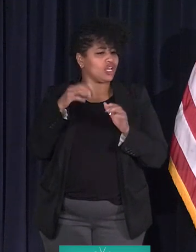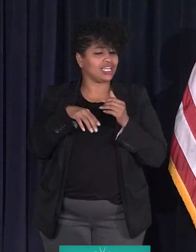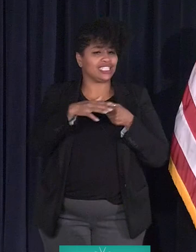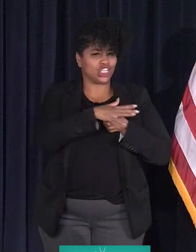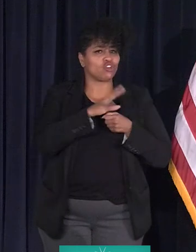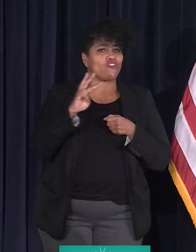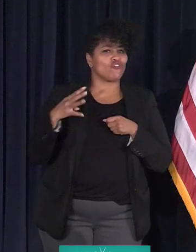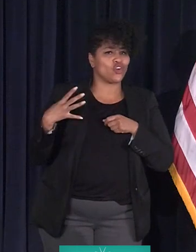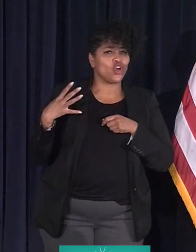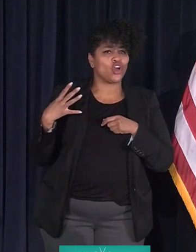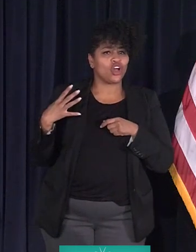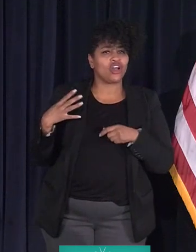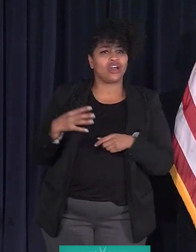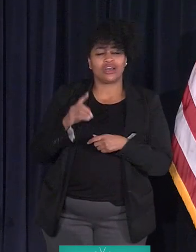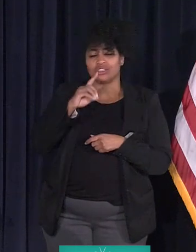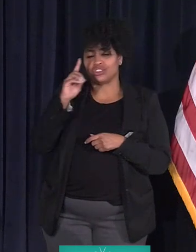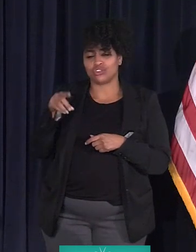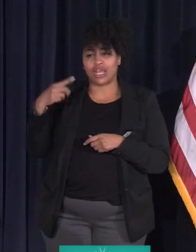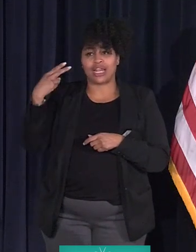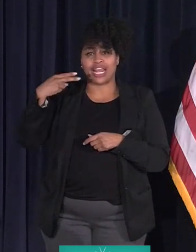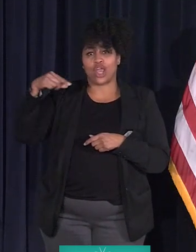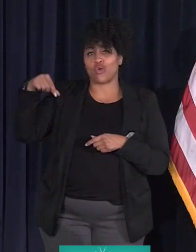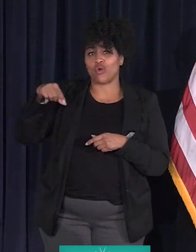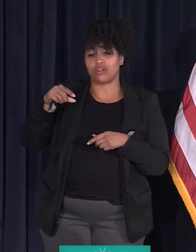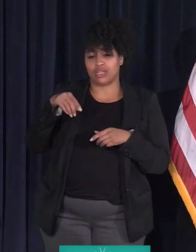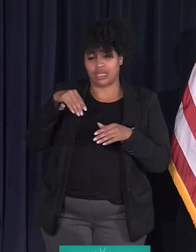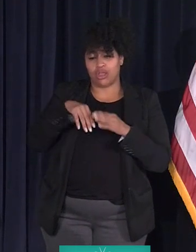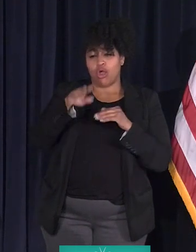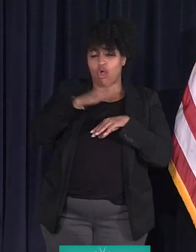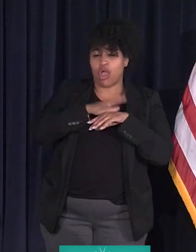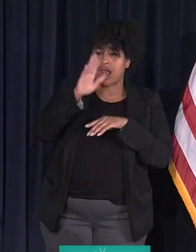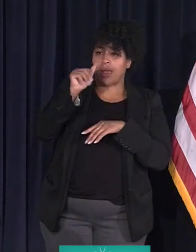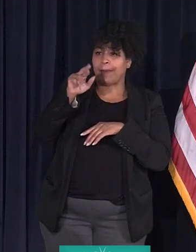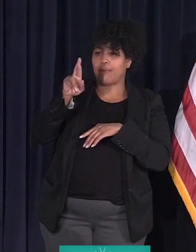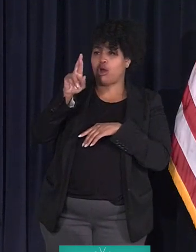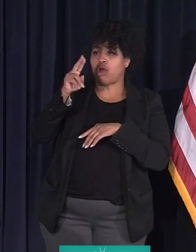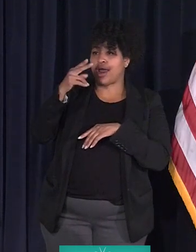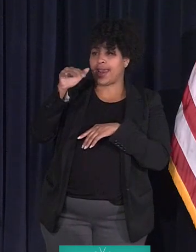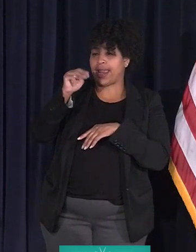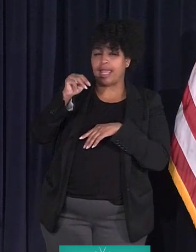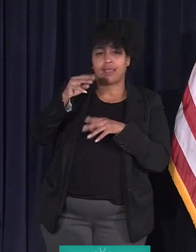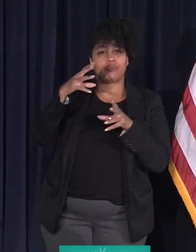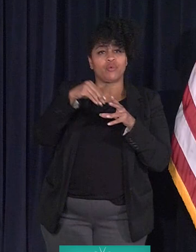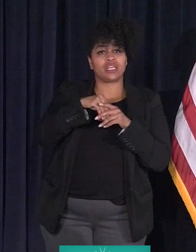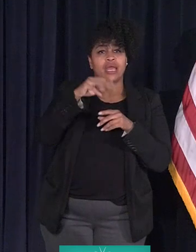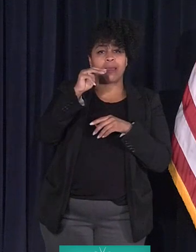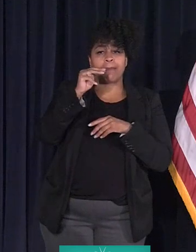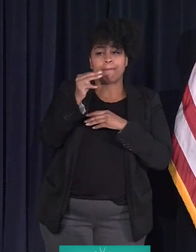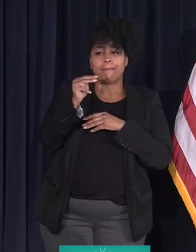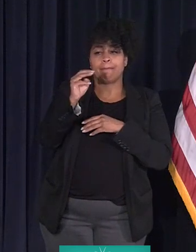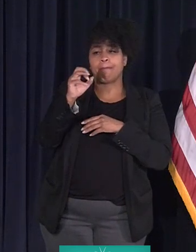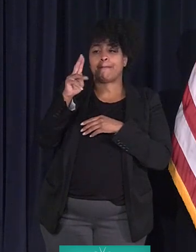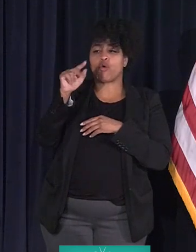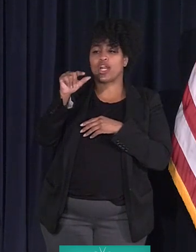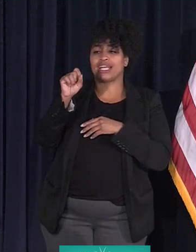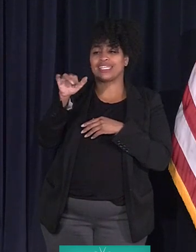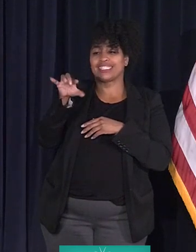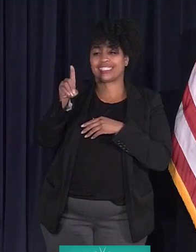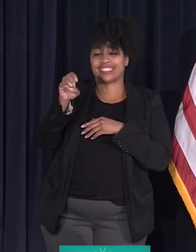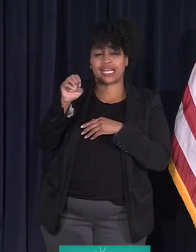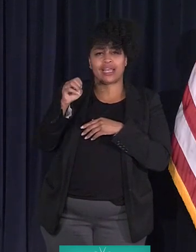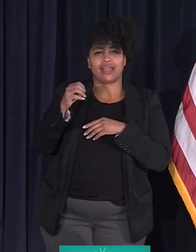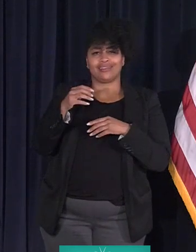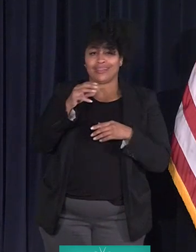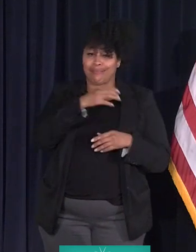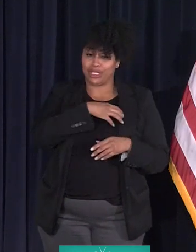4, Detroit headquartered located on Barham within Morningside. And, Mr. Mayor, I just want you to know I take a